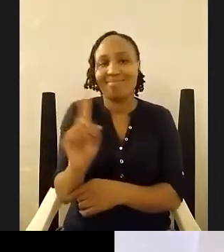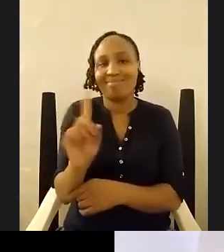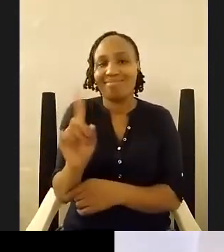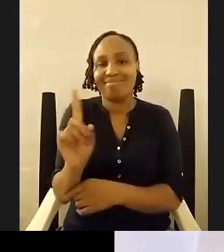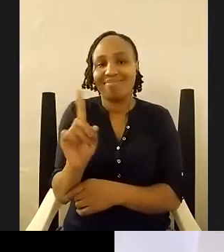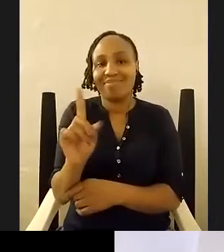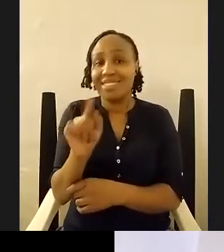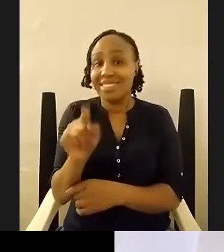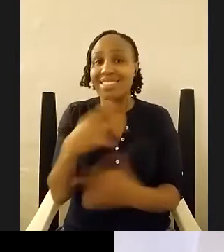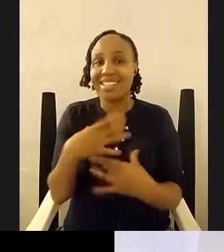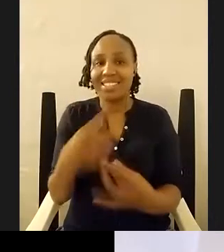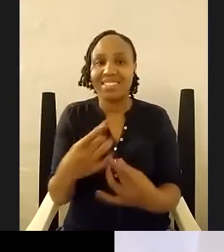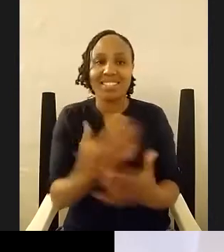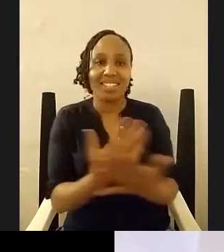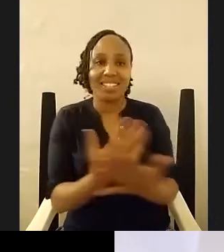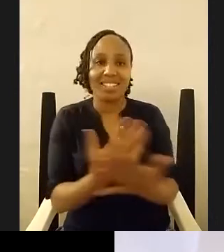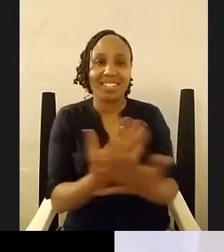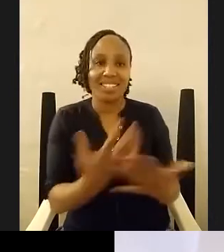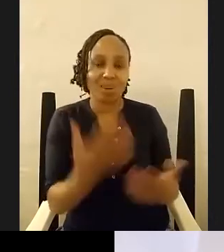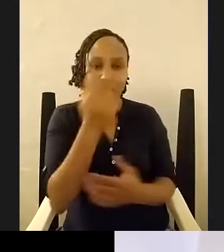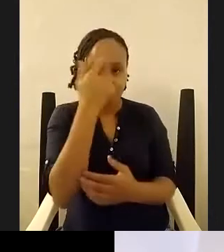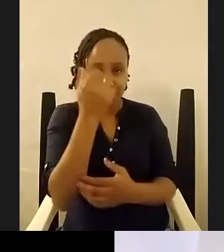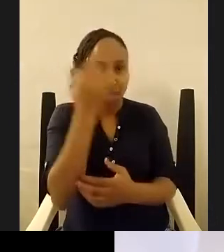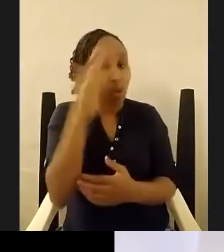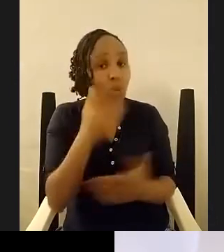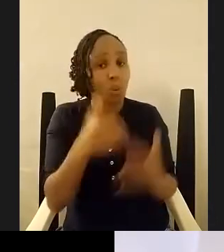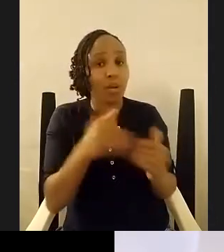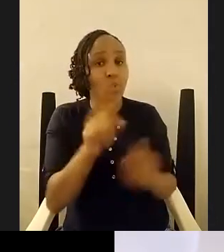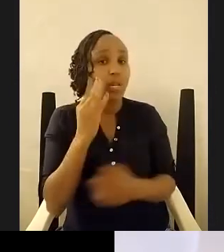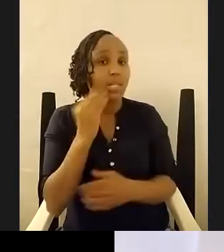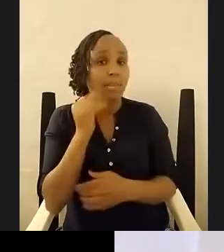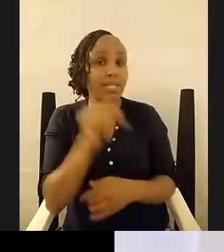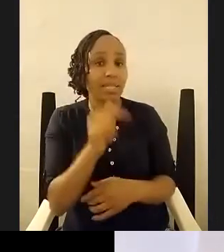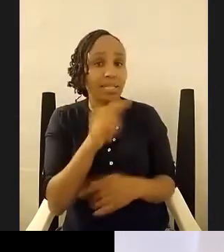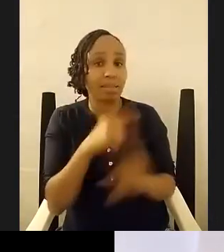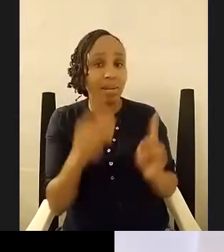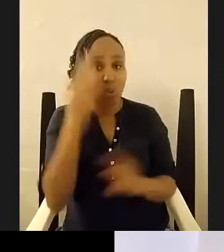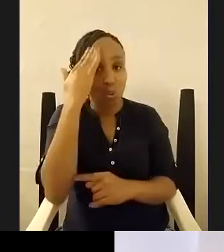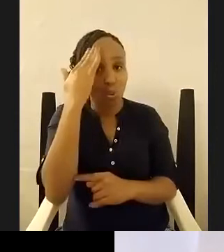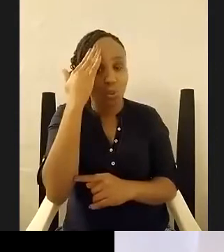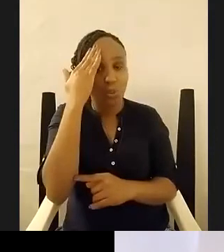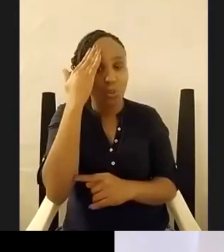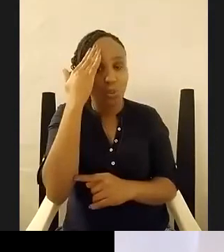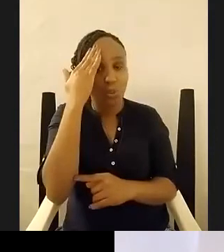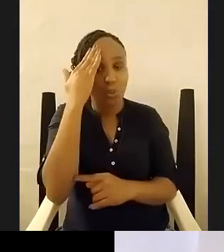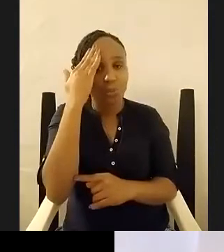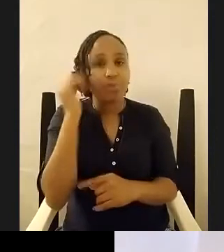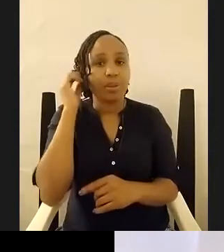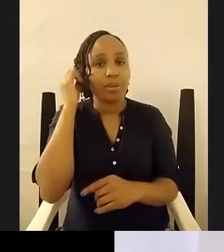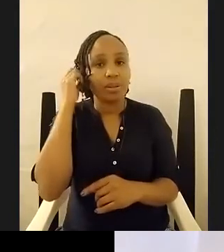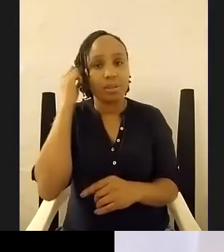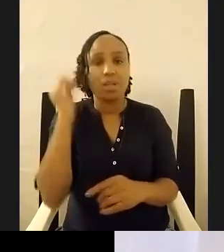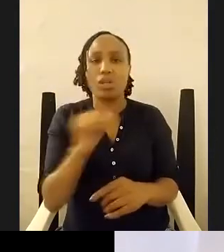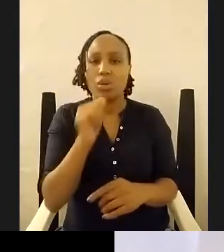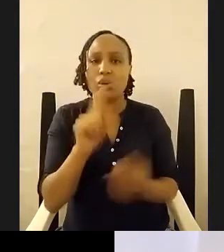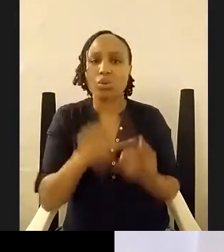troy i don't know whether you've experienced this but you know uh to not to be asked that question but you know as a writer